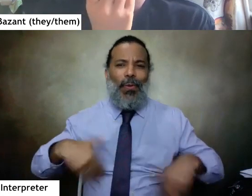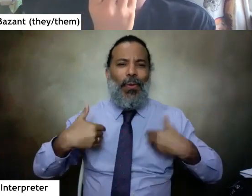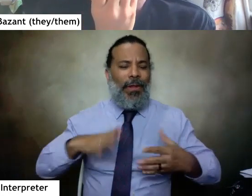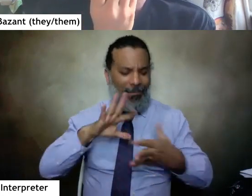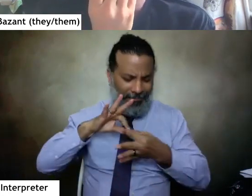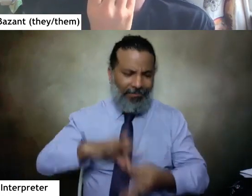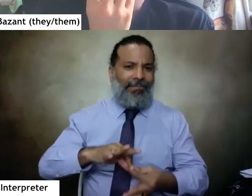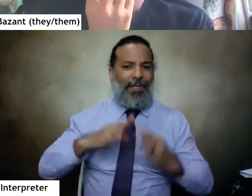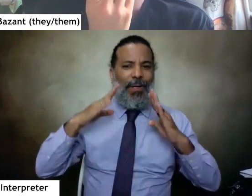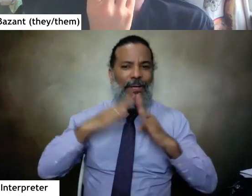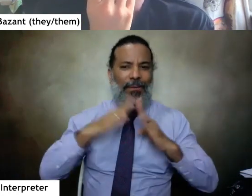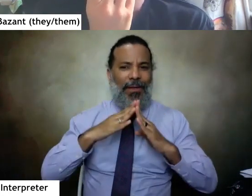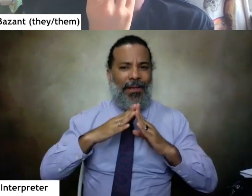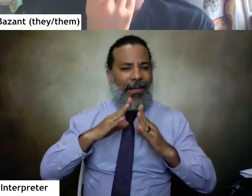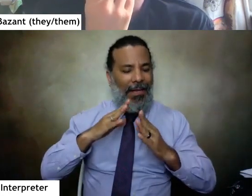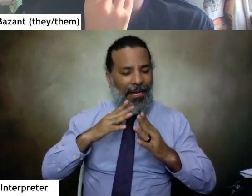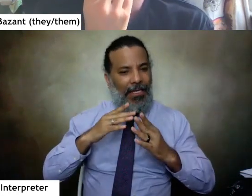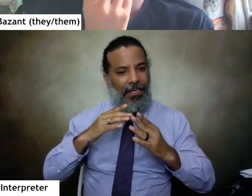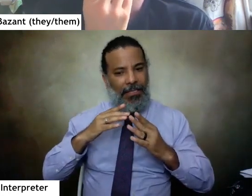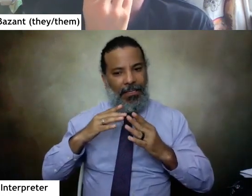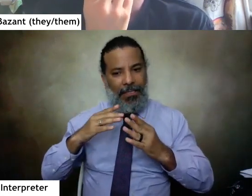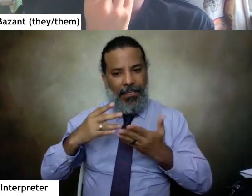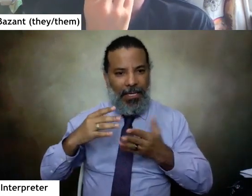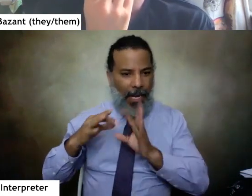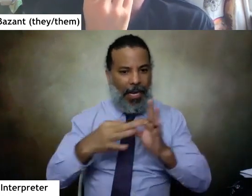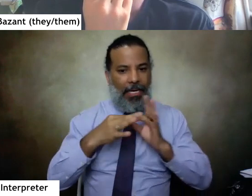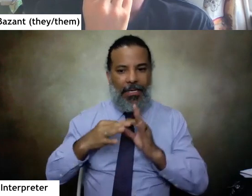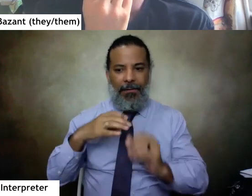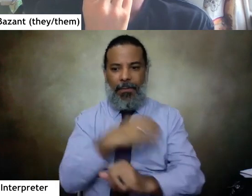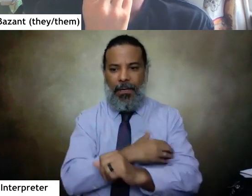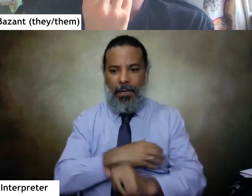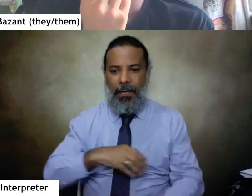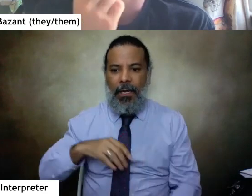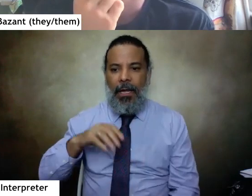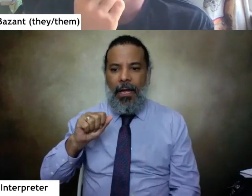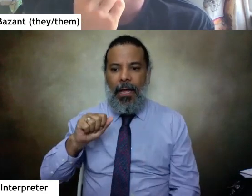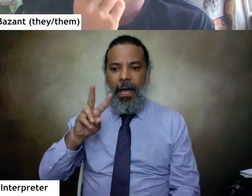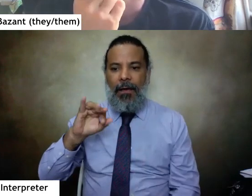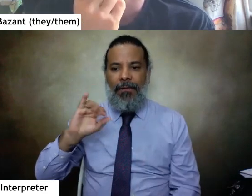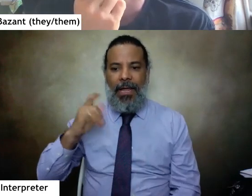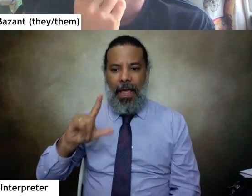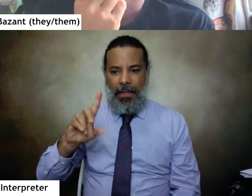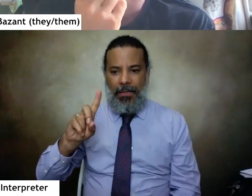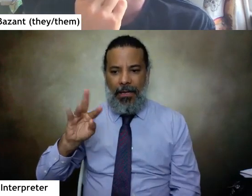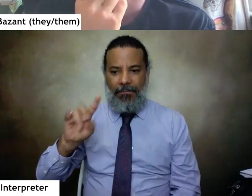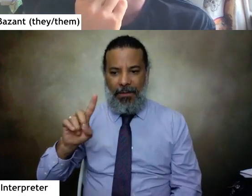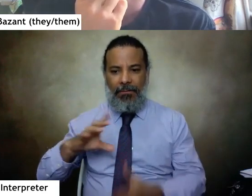community and rooted in collective power we have a question from abigail david who says how do you not